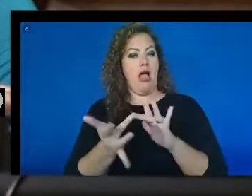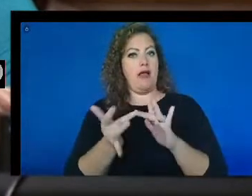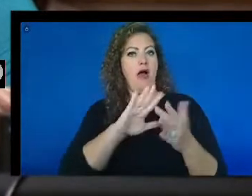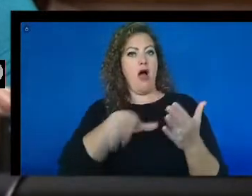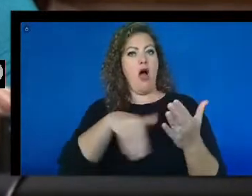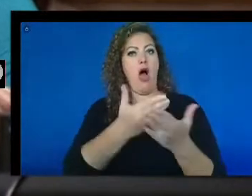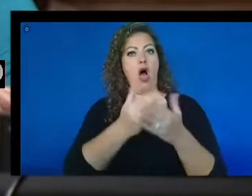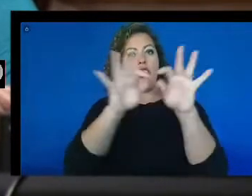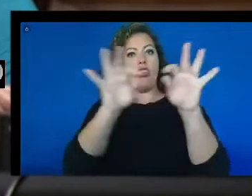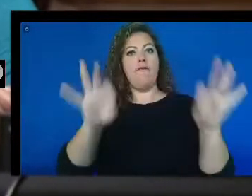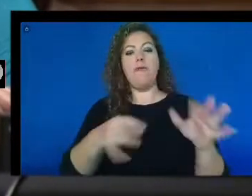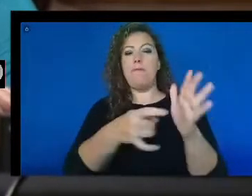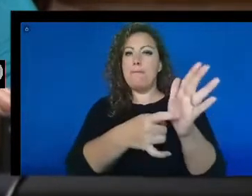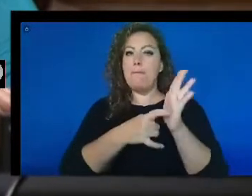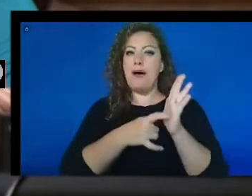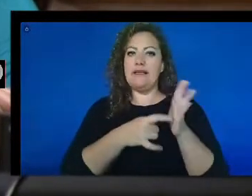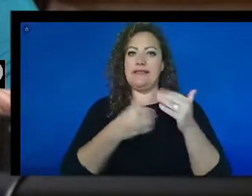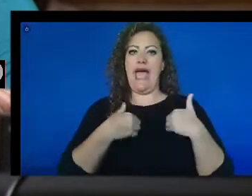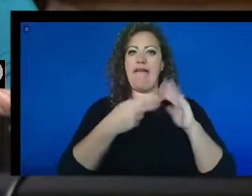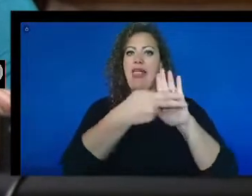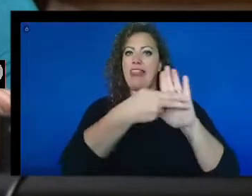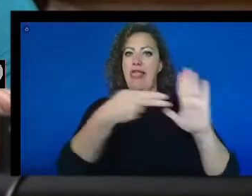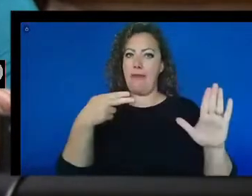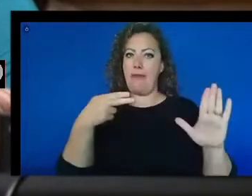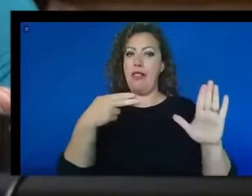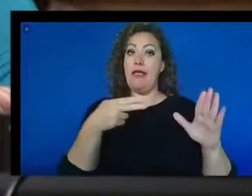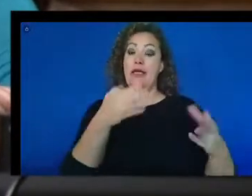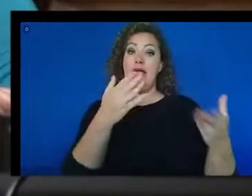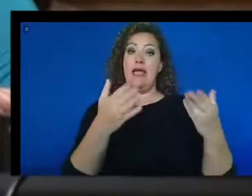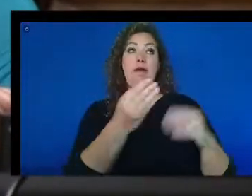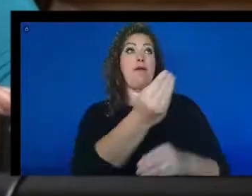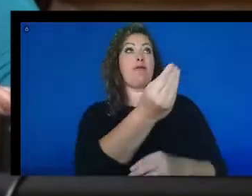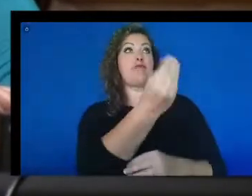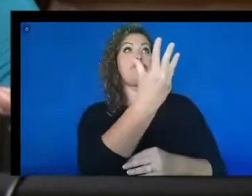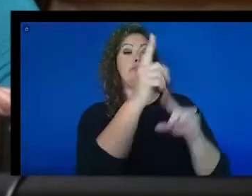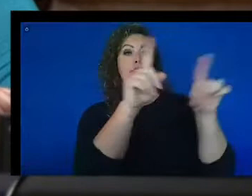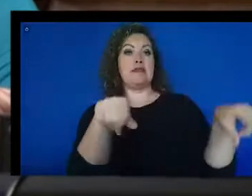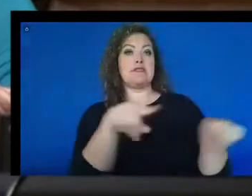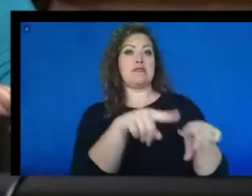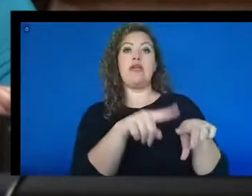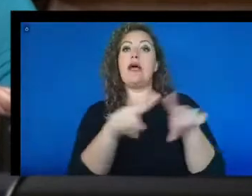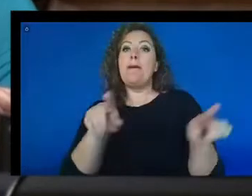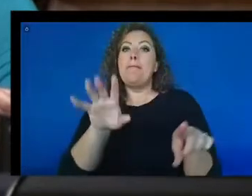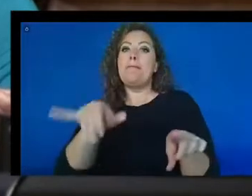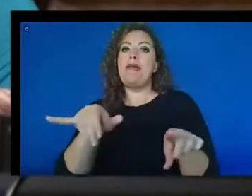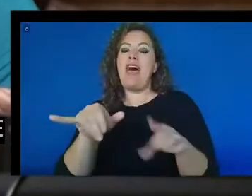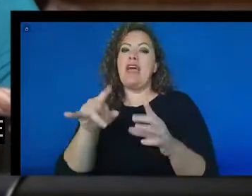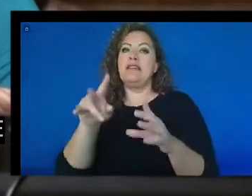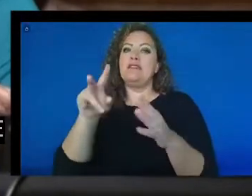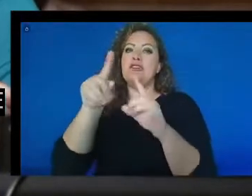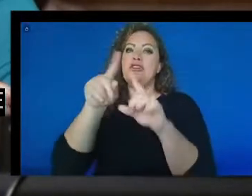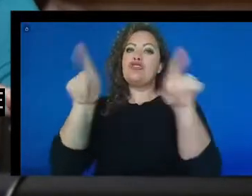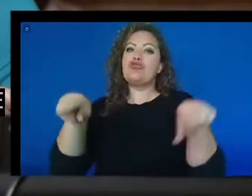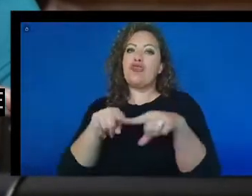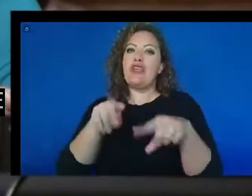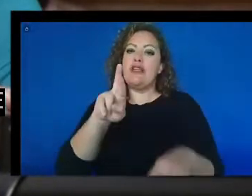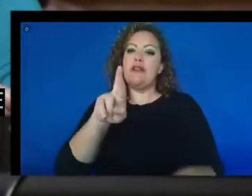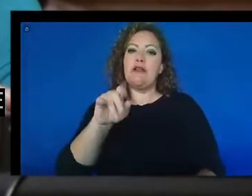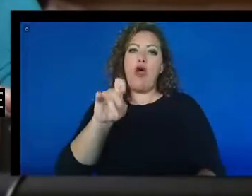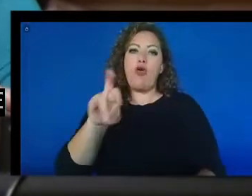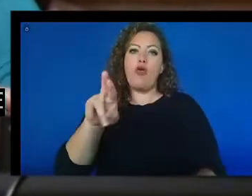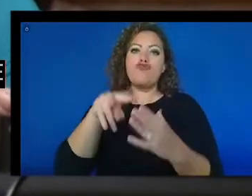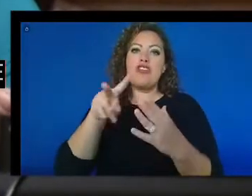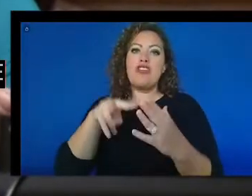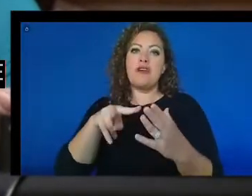labeled. They may show up on the screen, but the screen reader doesn't have that information, so it's not telling me, so I just get blank